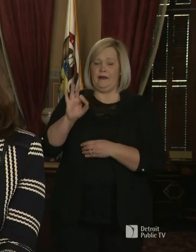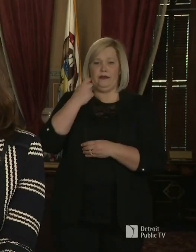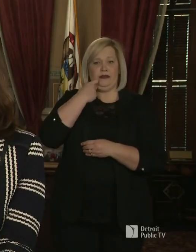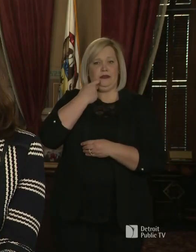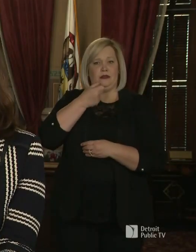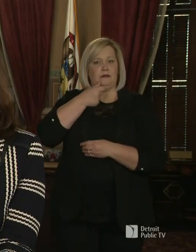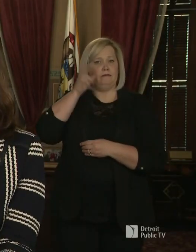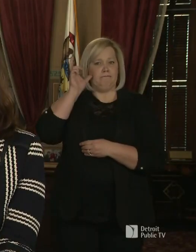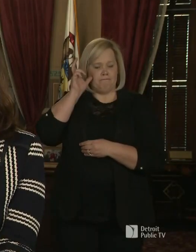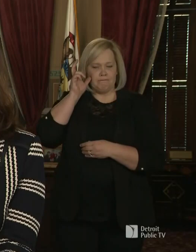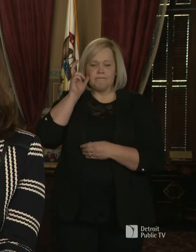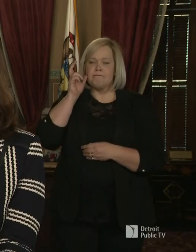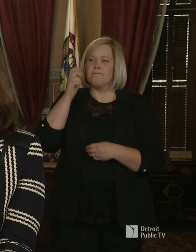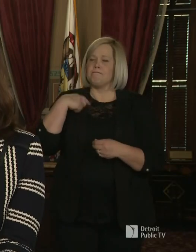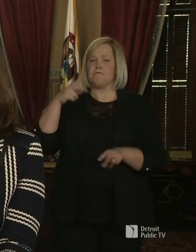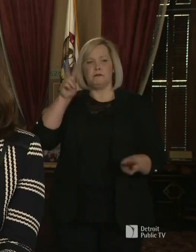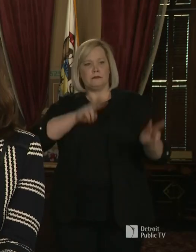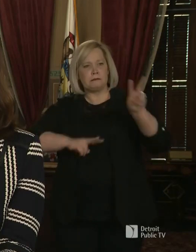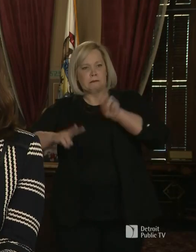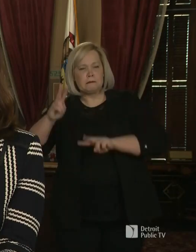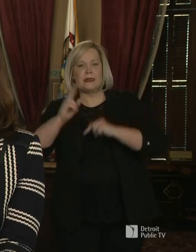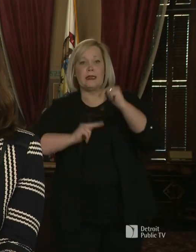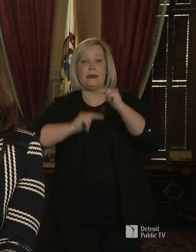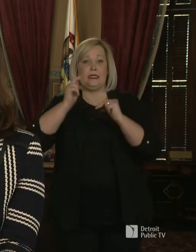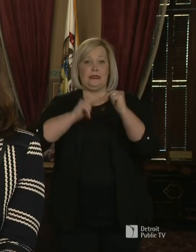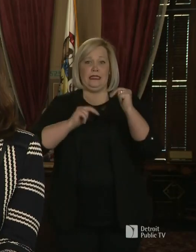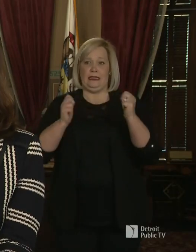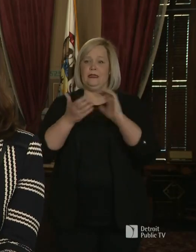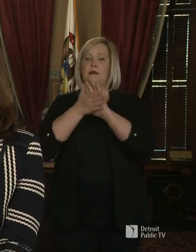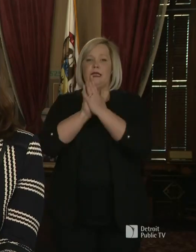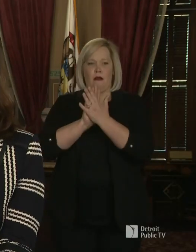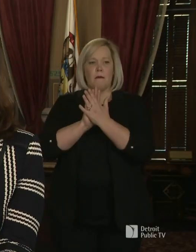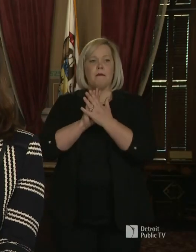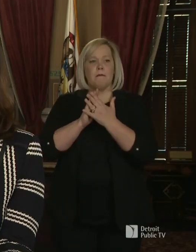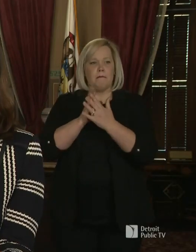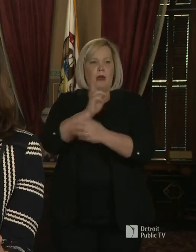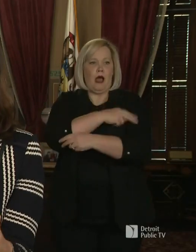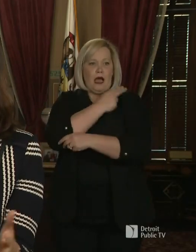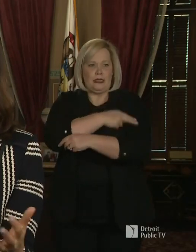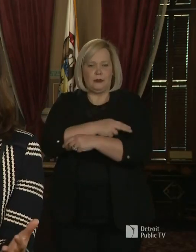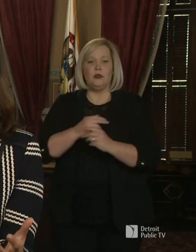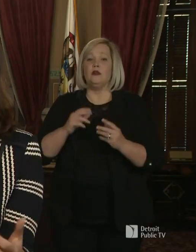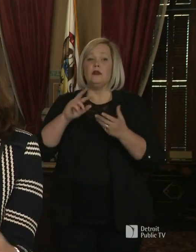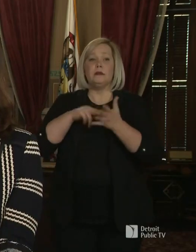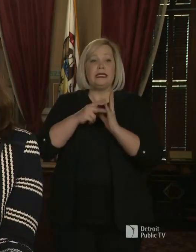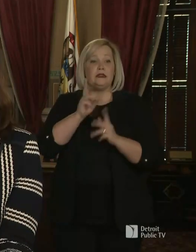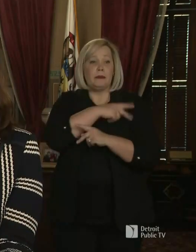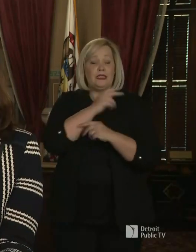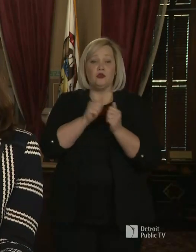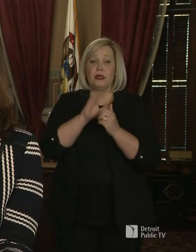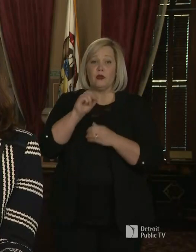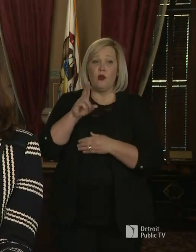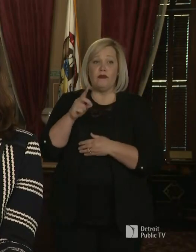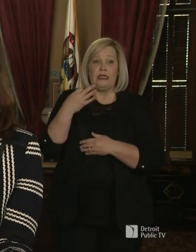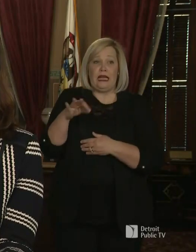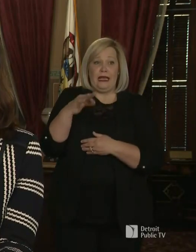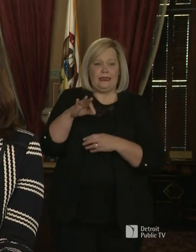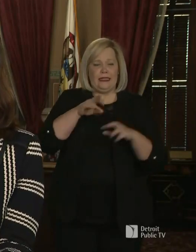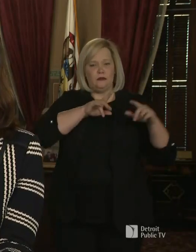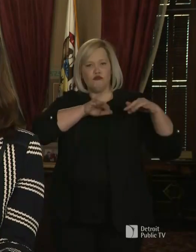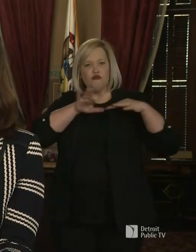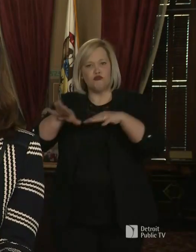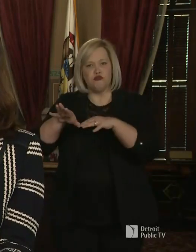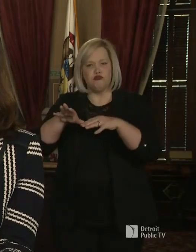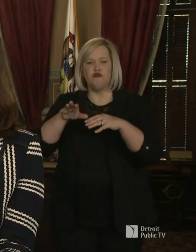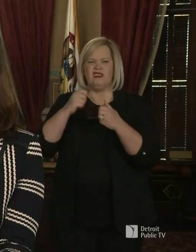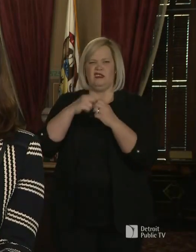the opportunity to tour the facility where we will be having overflow for, for patients, a field hospital essentially.